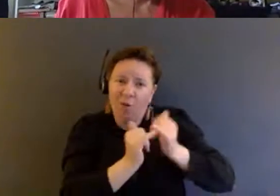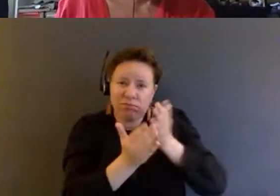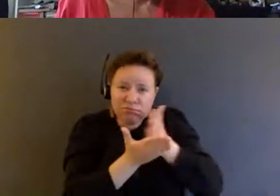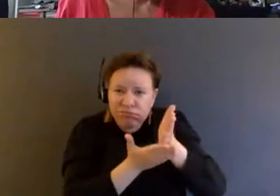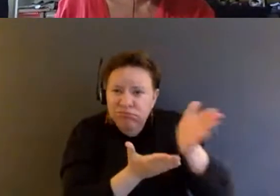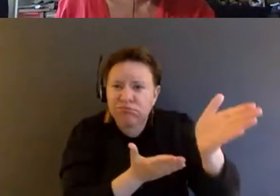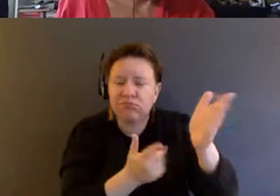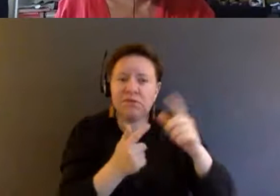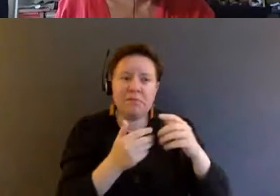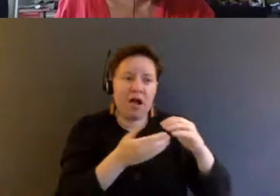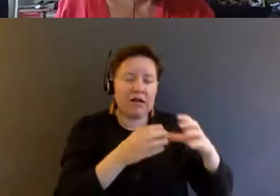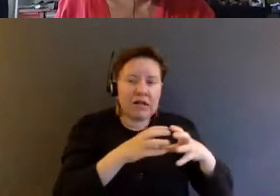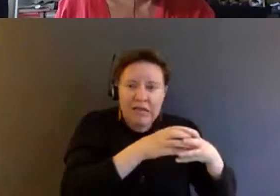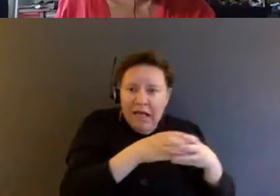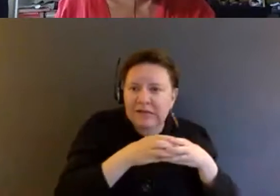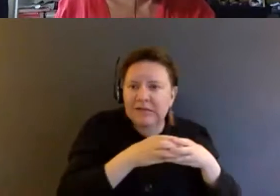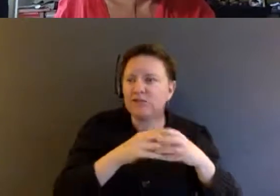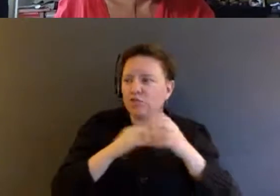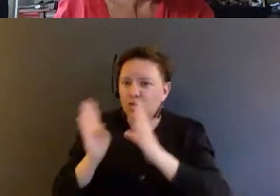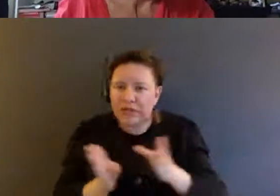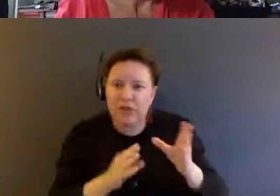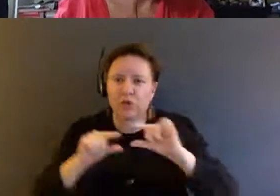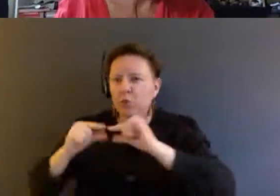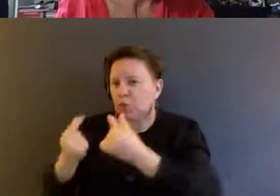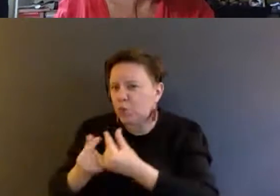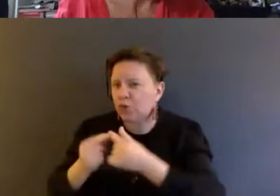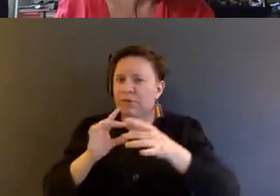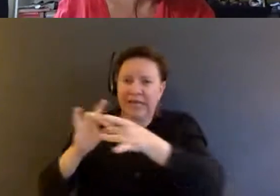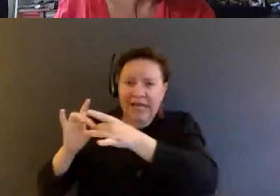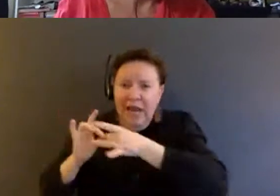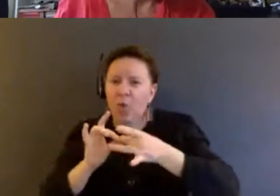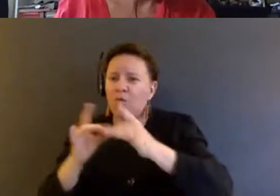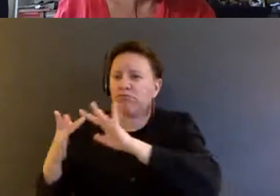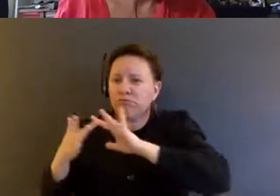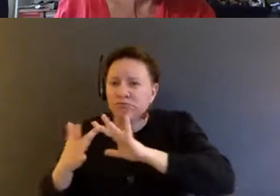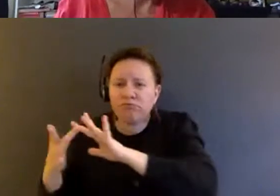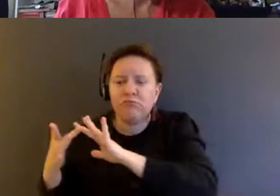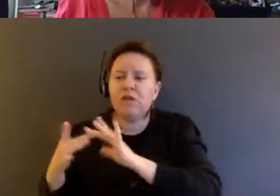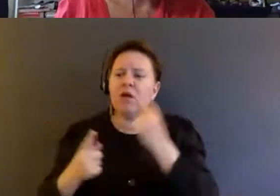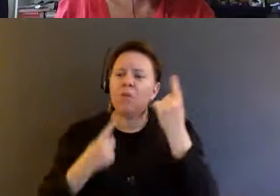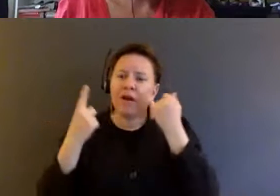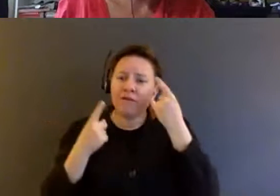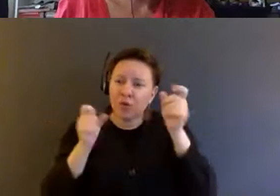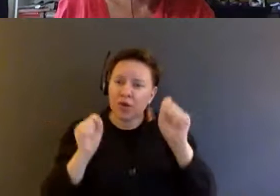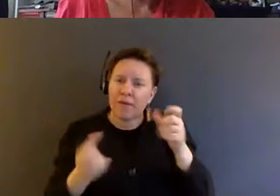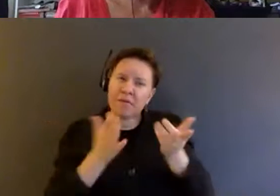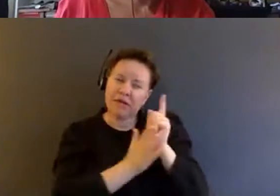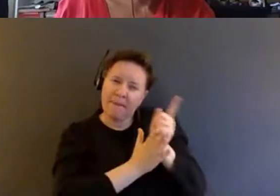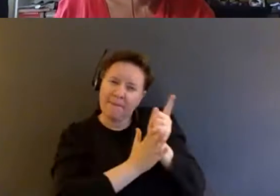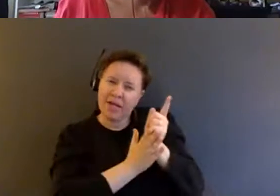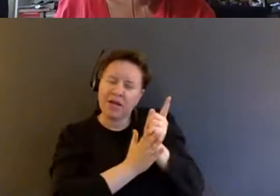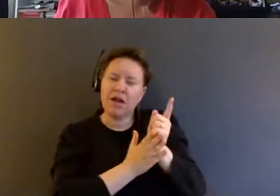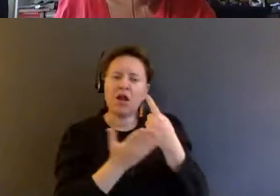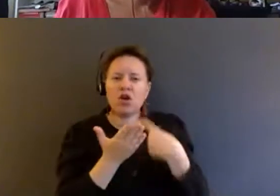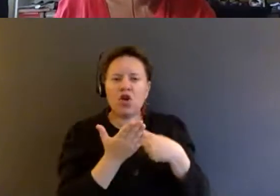bit collectives and organizations and groups and networks. So I'm wondering if you can maybe take a minute and talk a